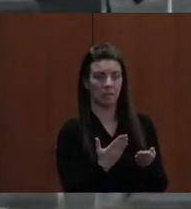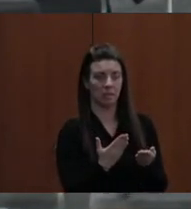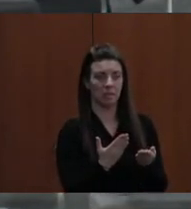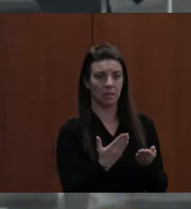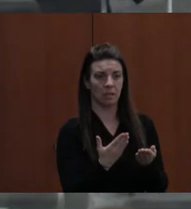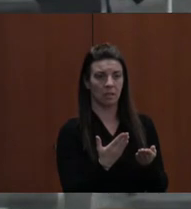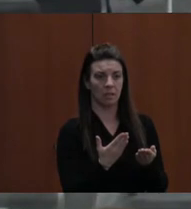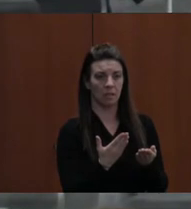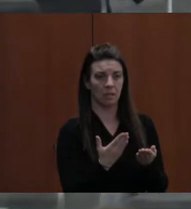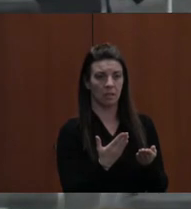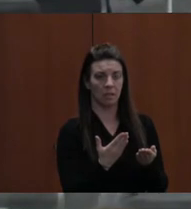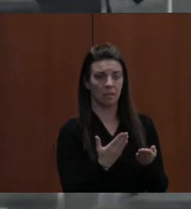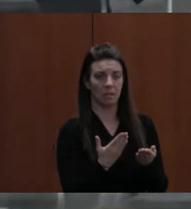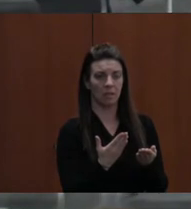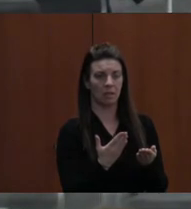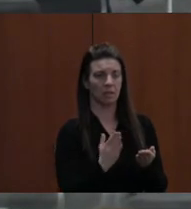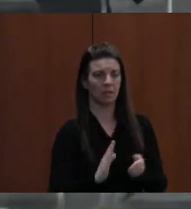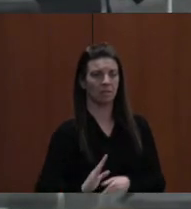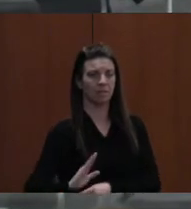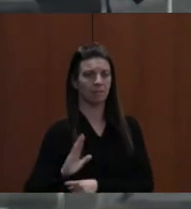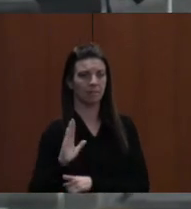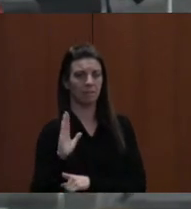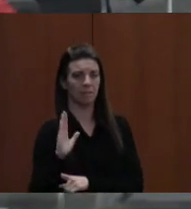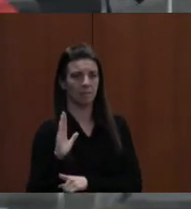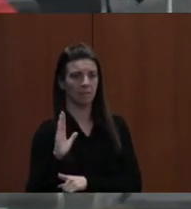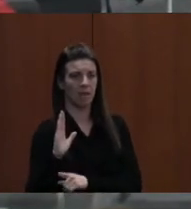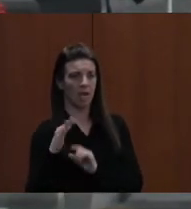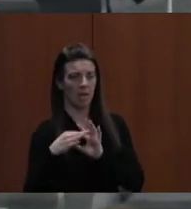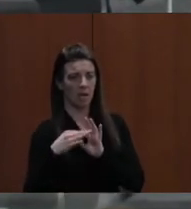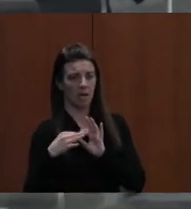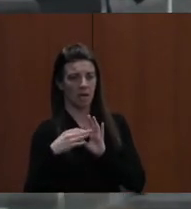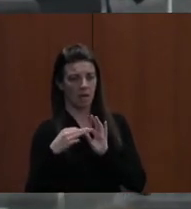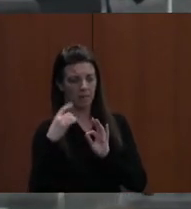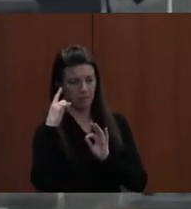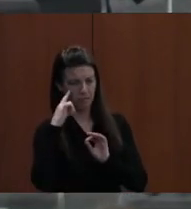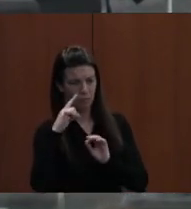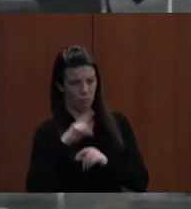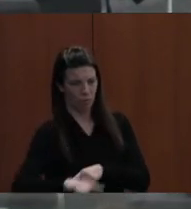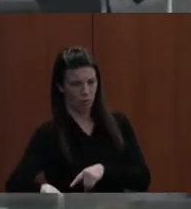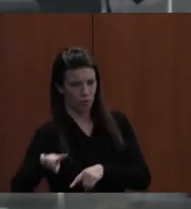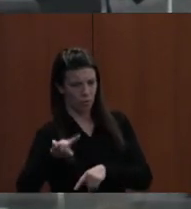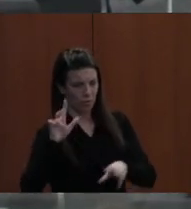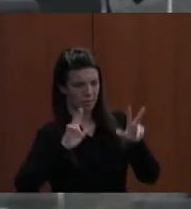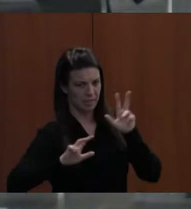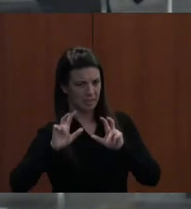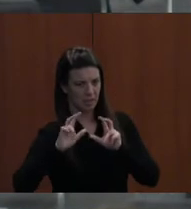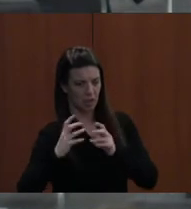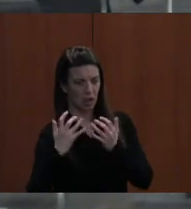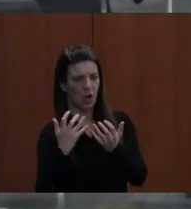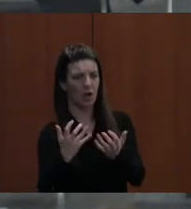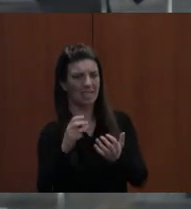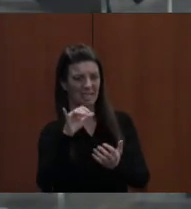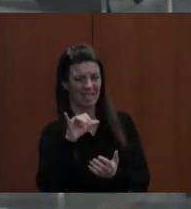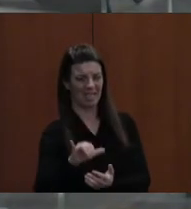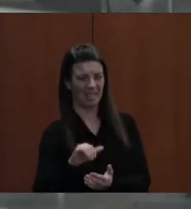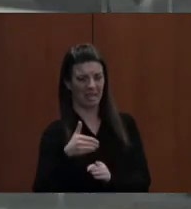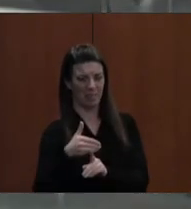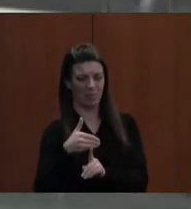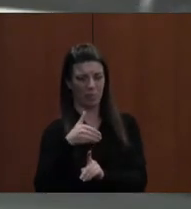Mr. Williams, if I may, just a quick comment. For those that are listening, those in the audience, the pre-K pass-through expenses,